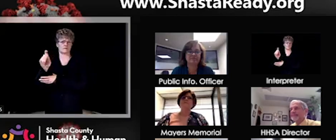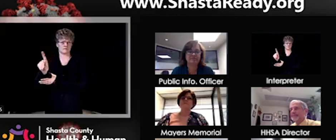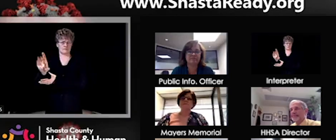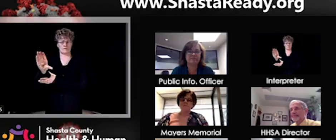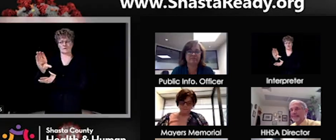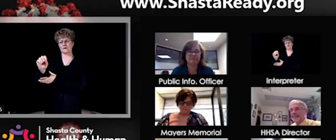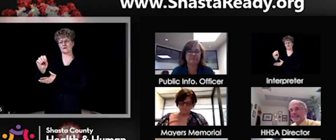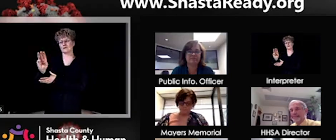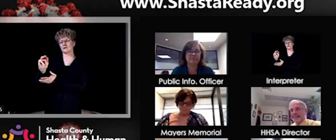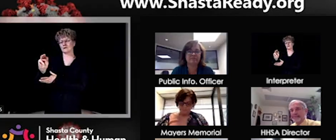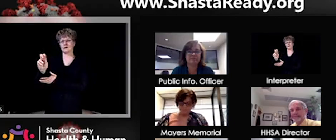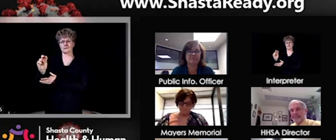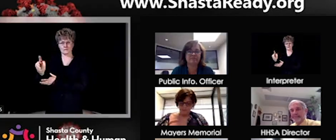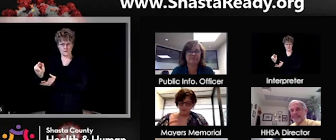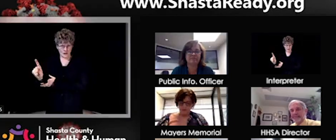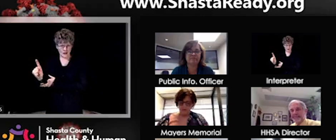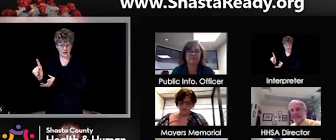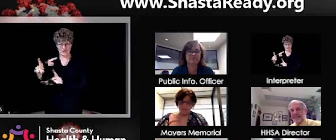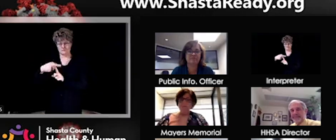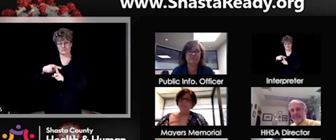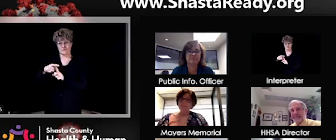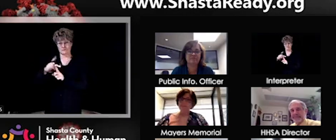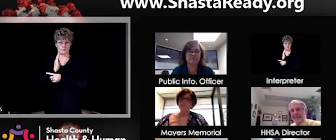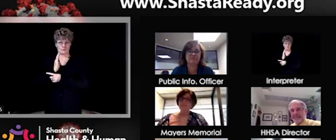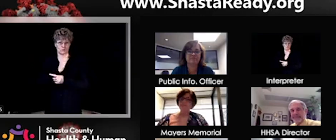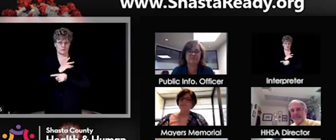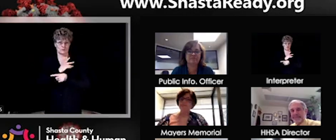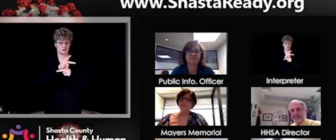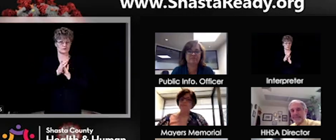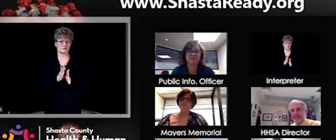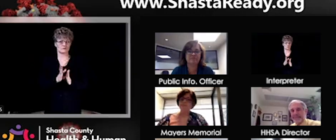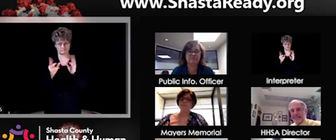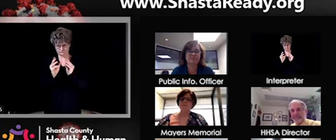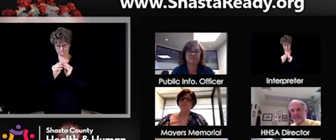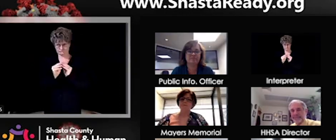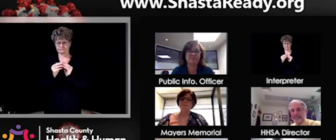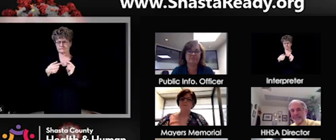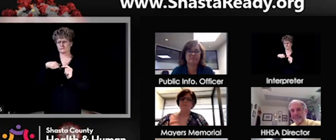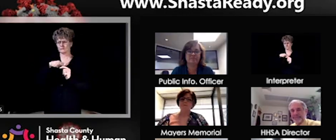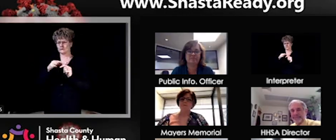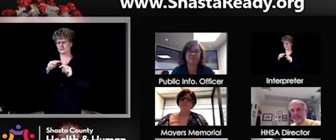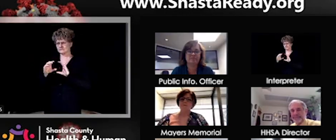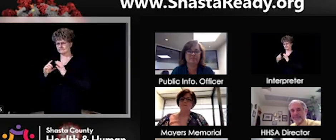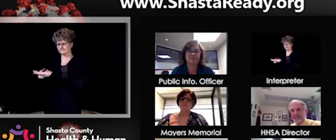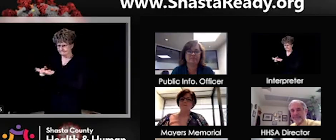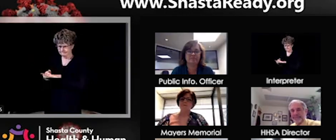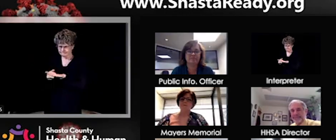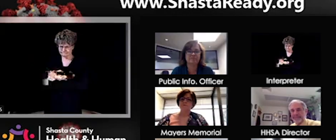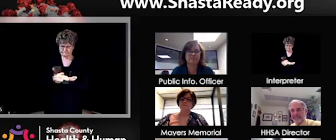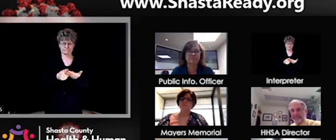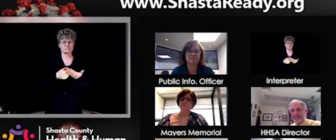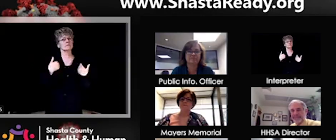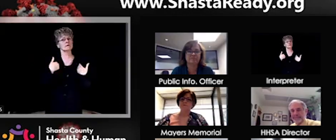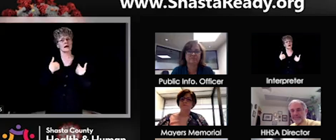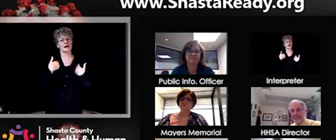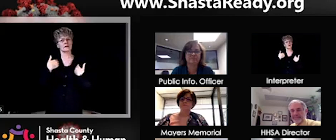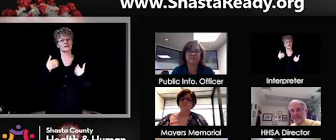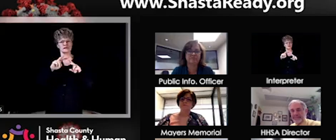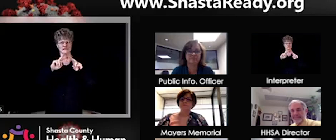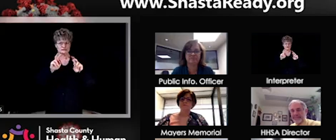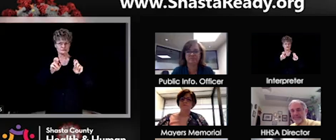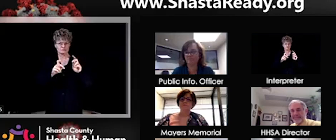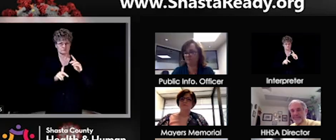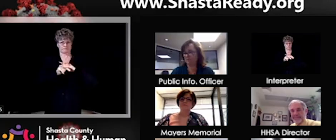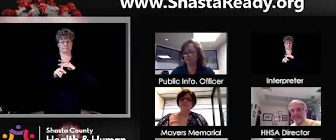yesterday, it did have an impact. It created some extra hurdles that we had to navigate